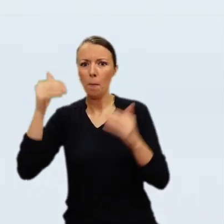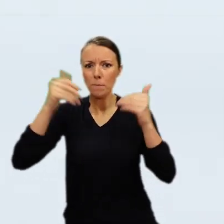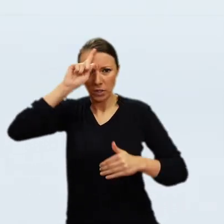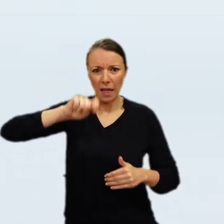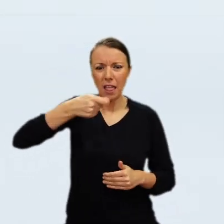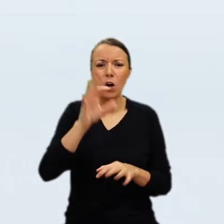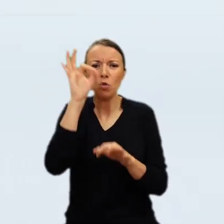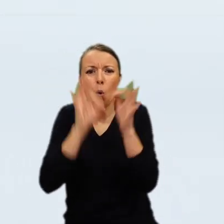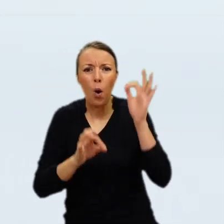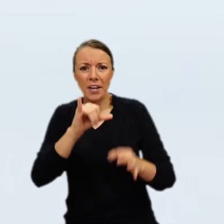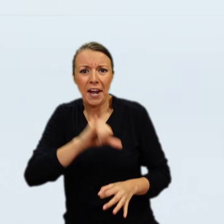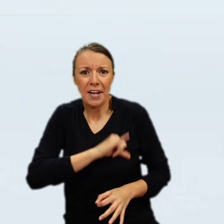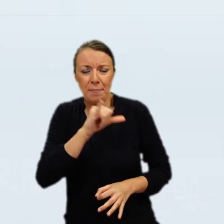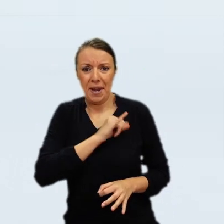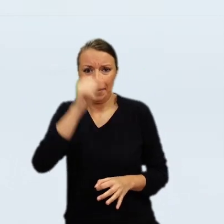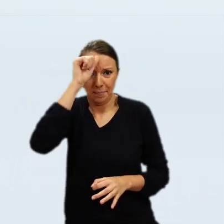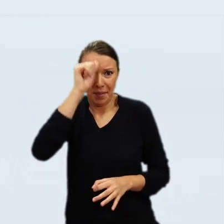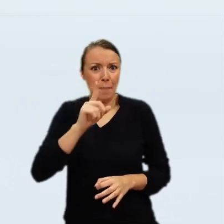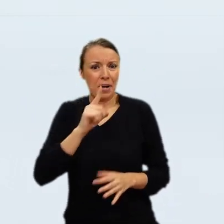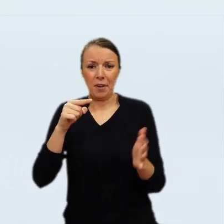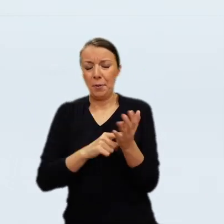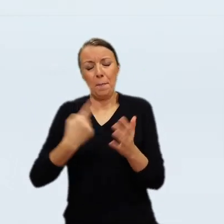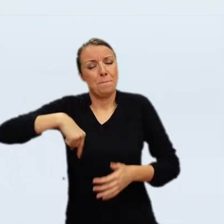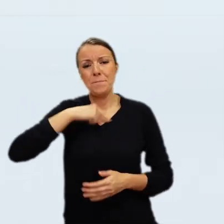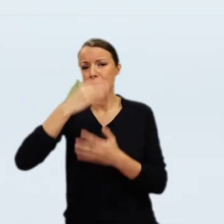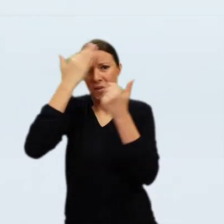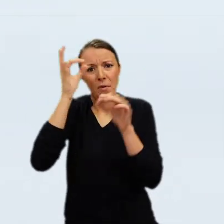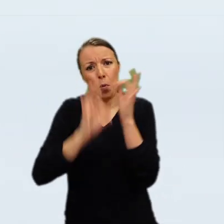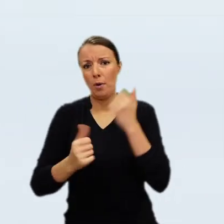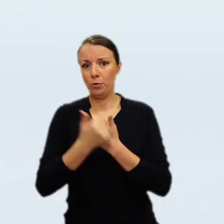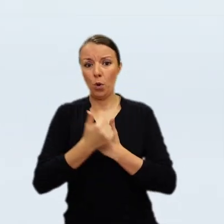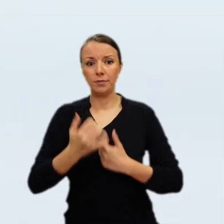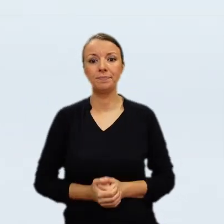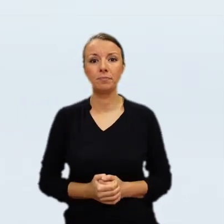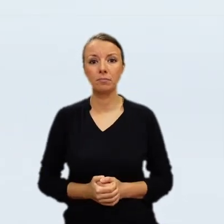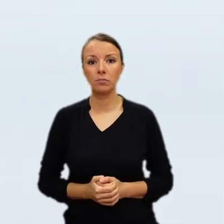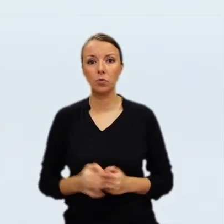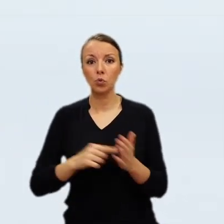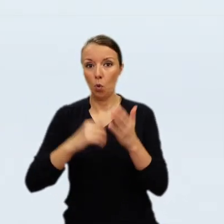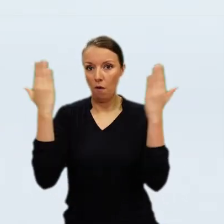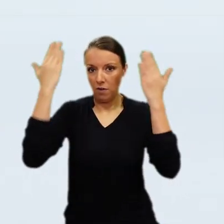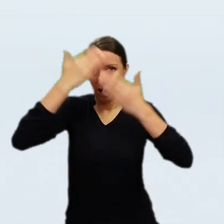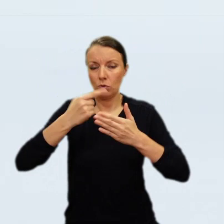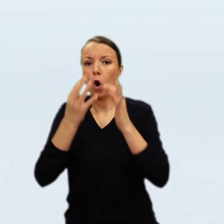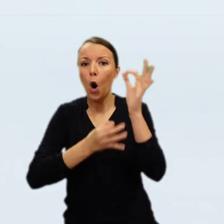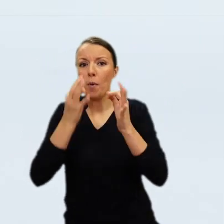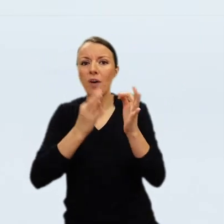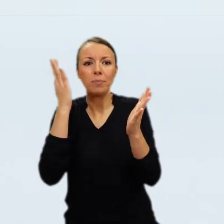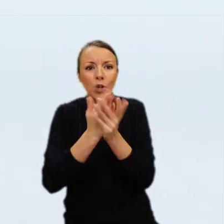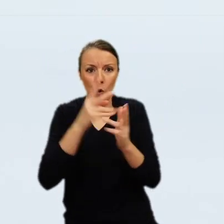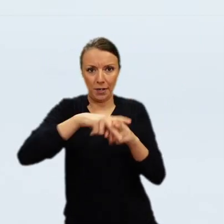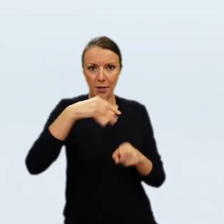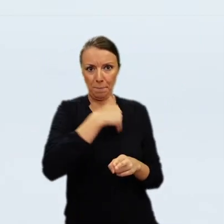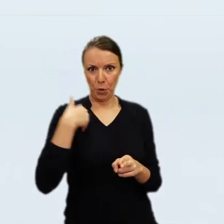There is little hope that we will ever know it. This evening I will focus only tangentially on the subject of this painting